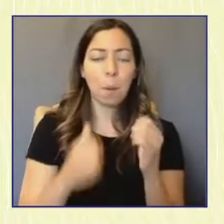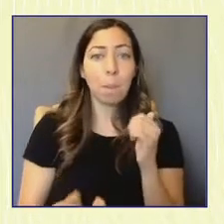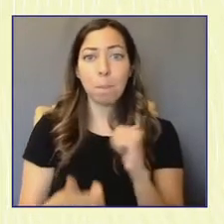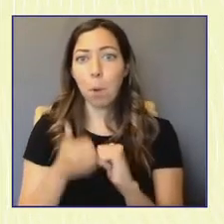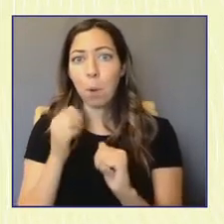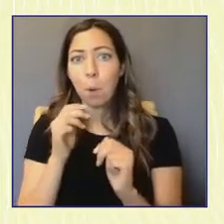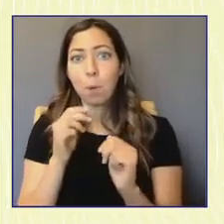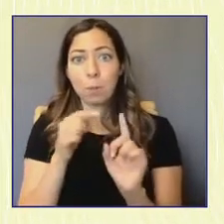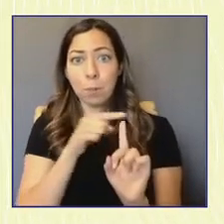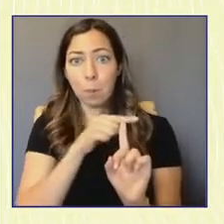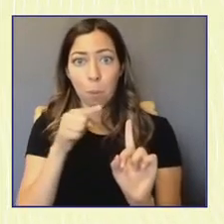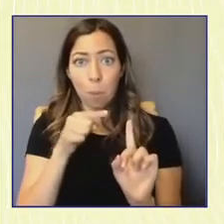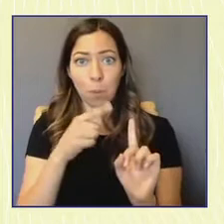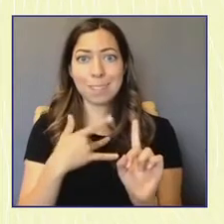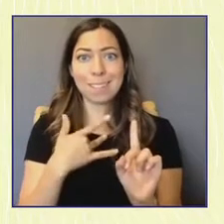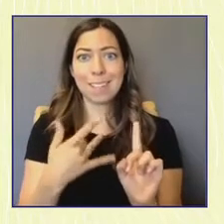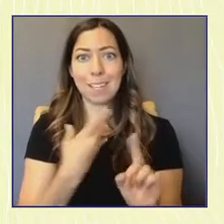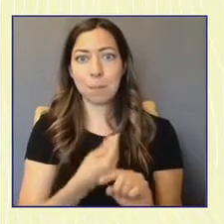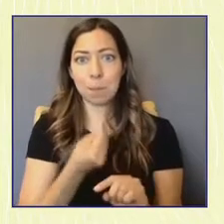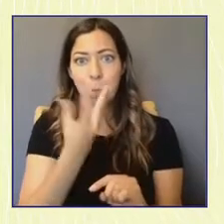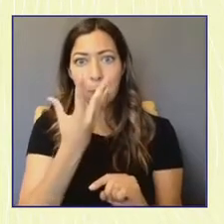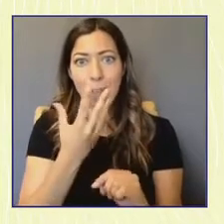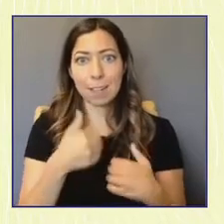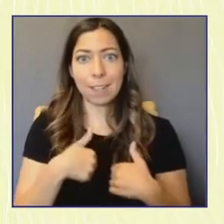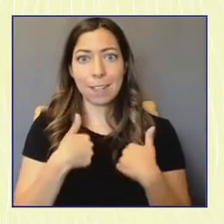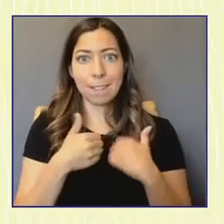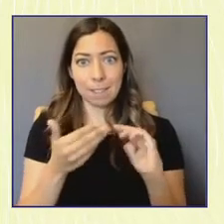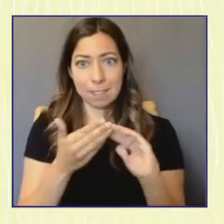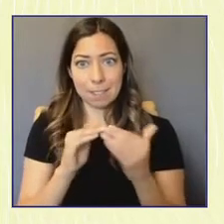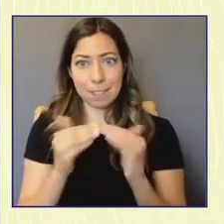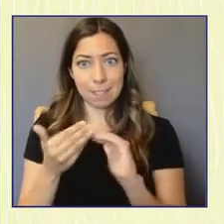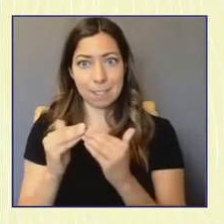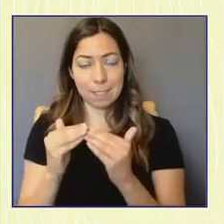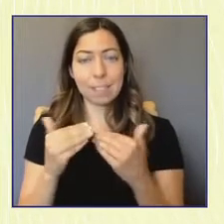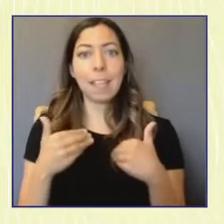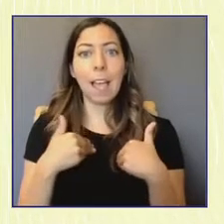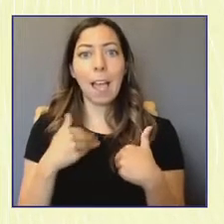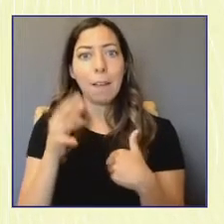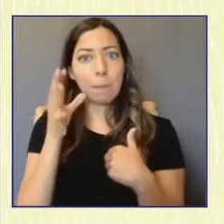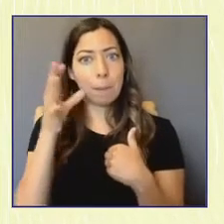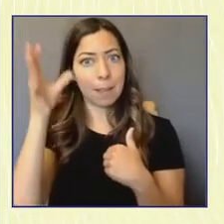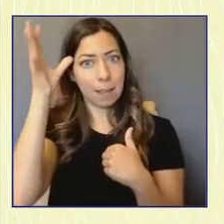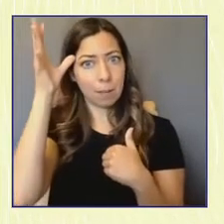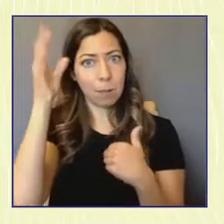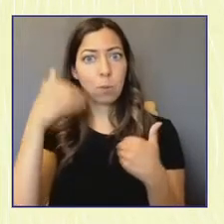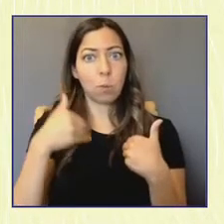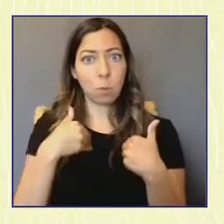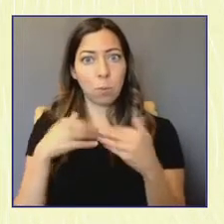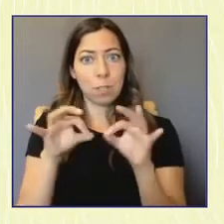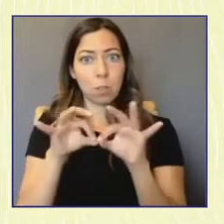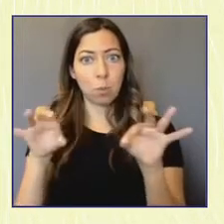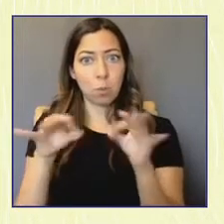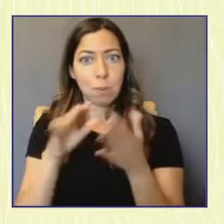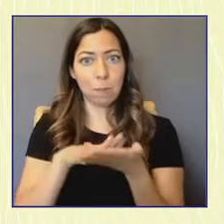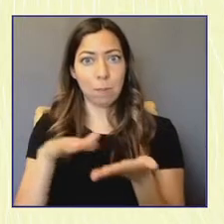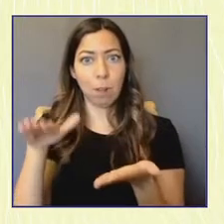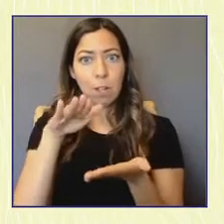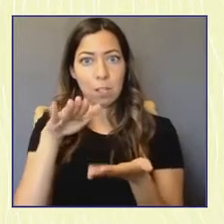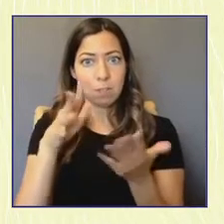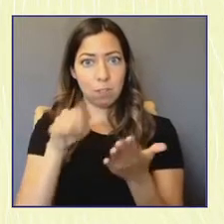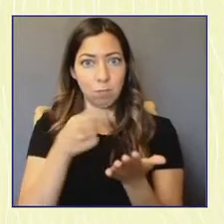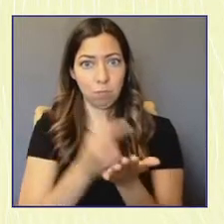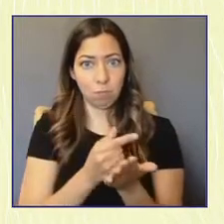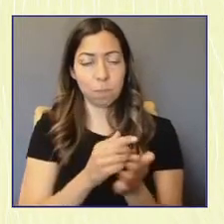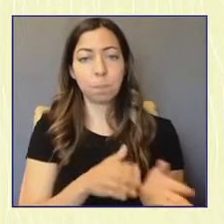white. They're more likely to live in cities and they're more likely to have a parent that has a college degree. A lot of youth actually